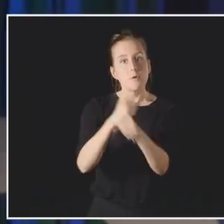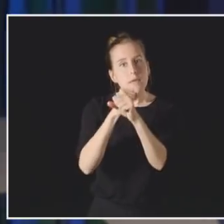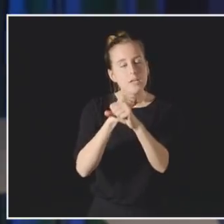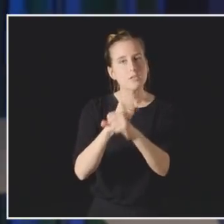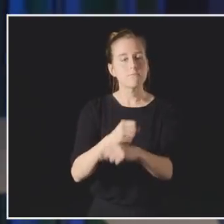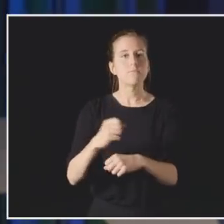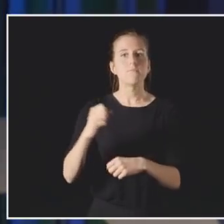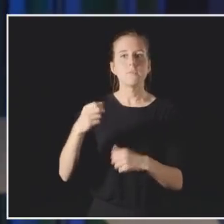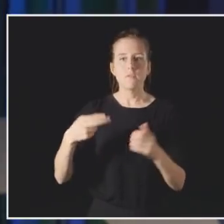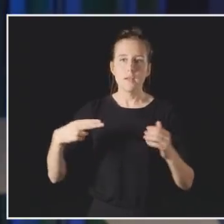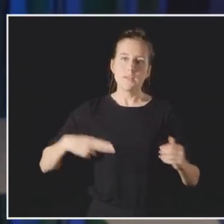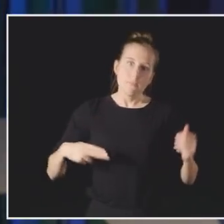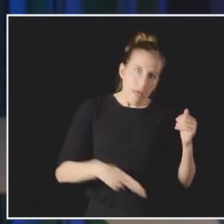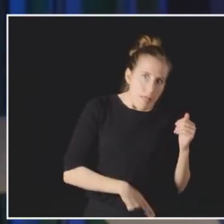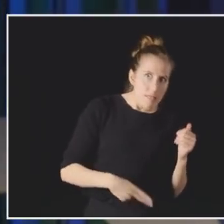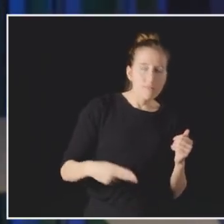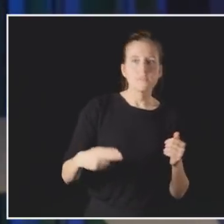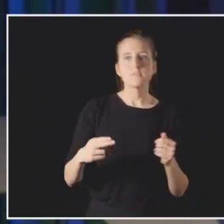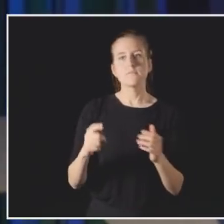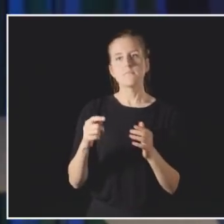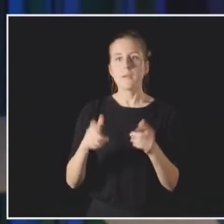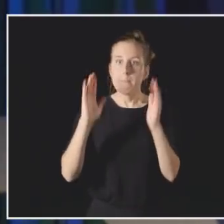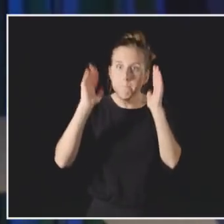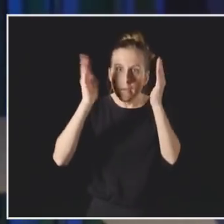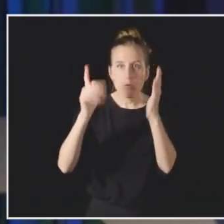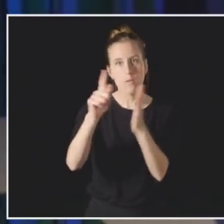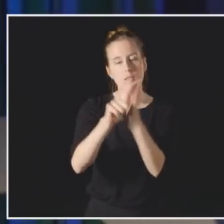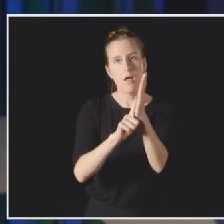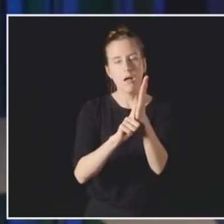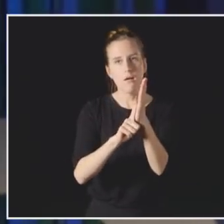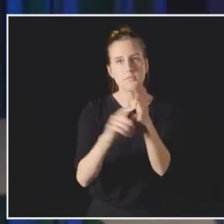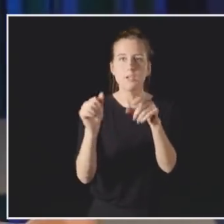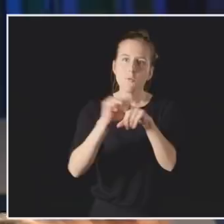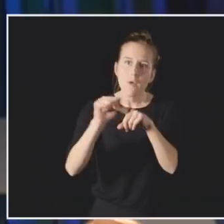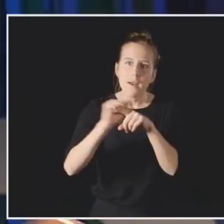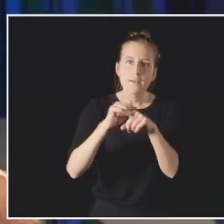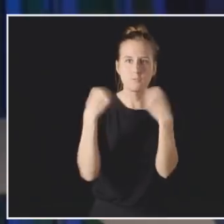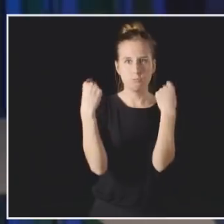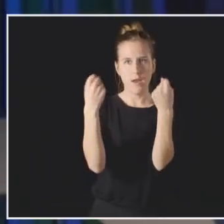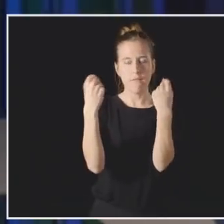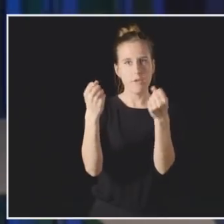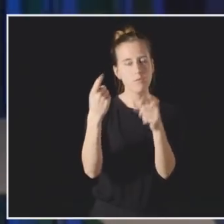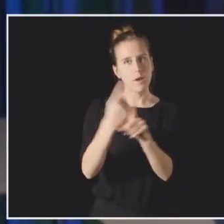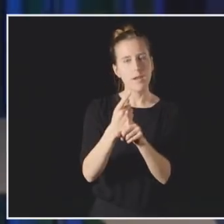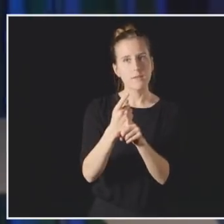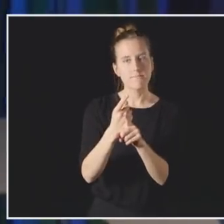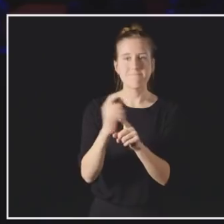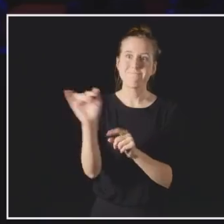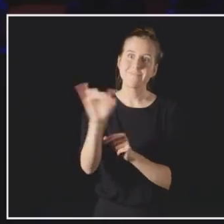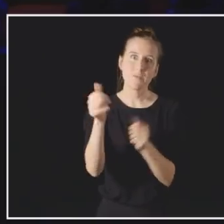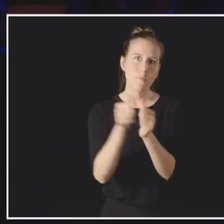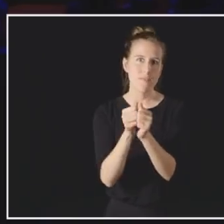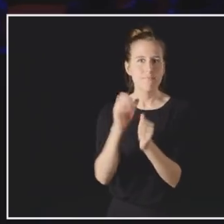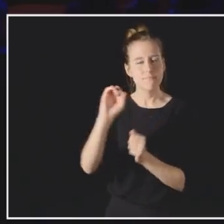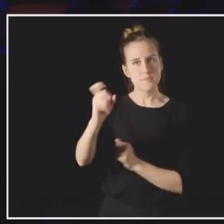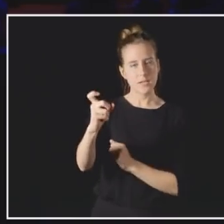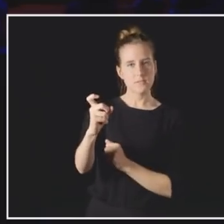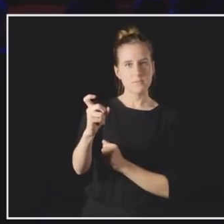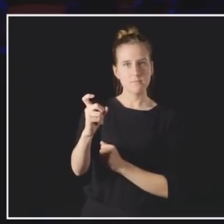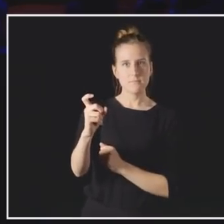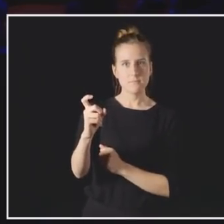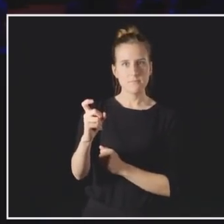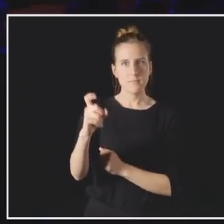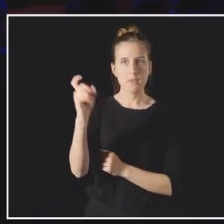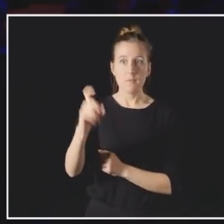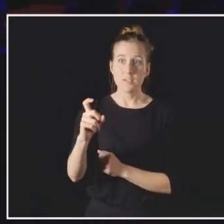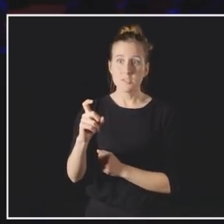the laws, and we practice defensive driving. It's the same thing with sex. We must take